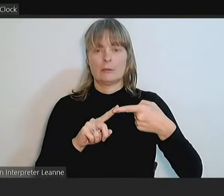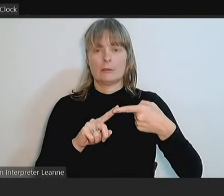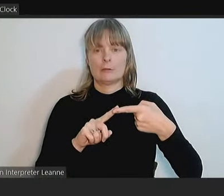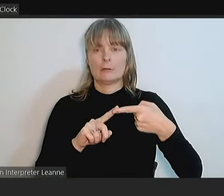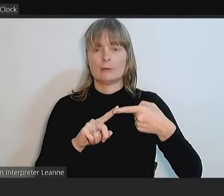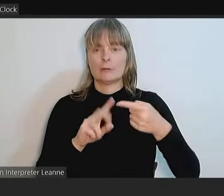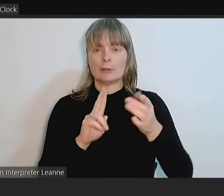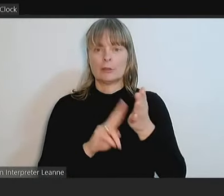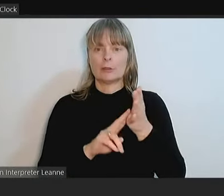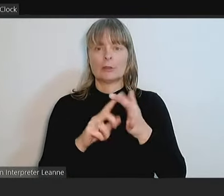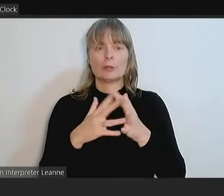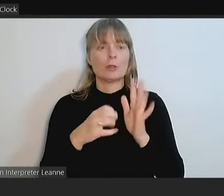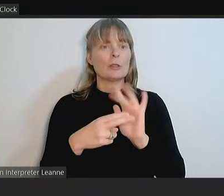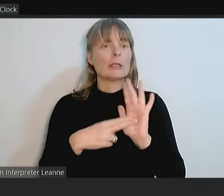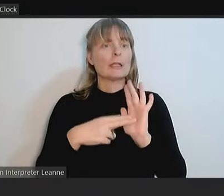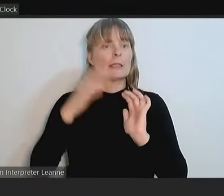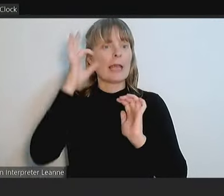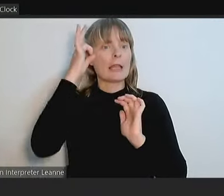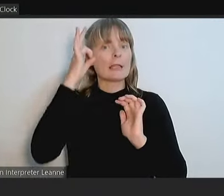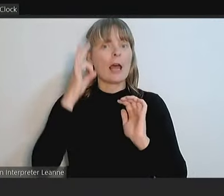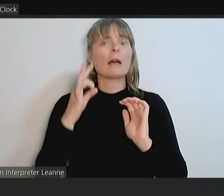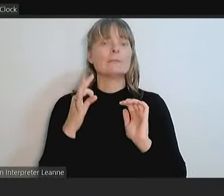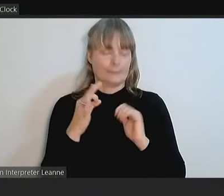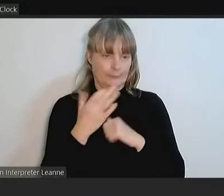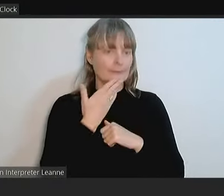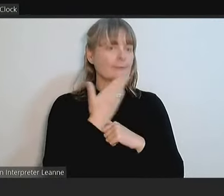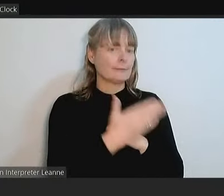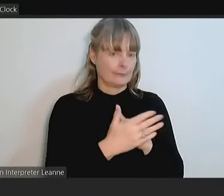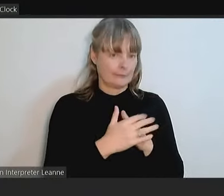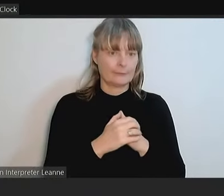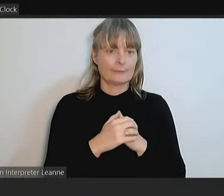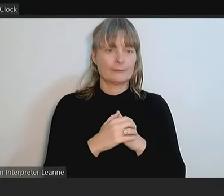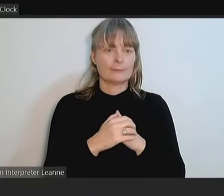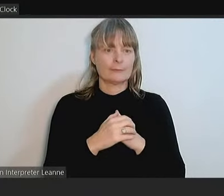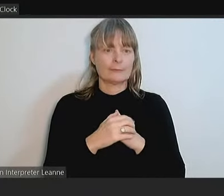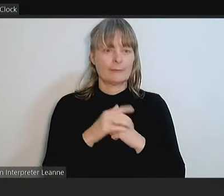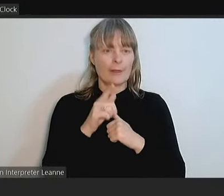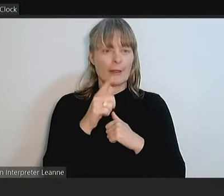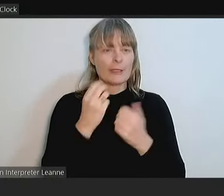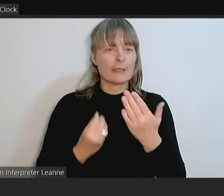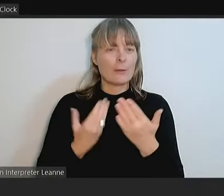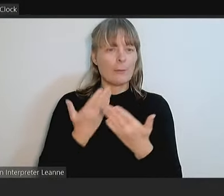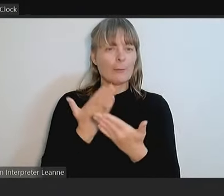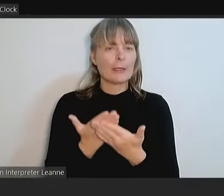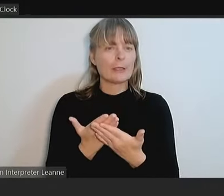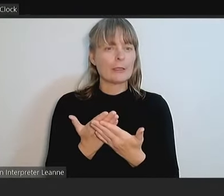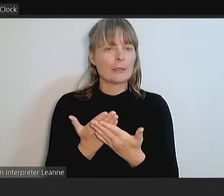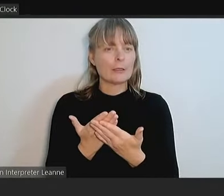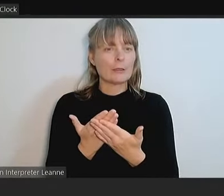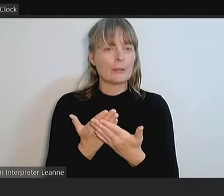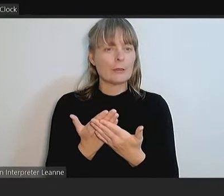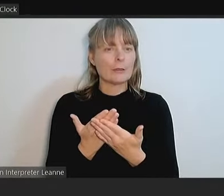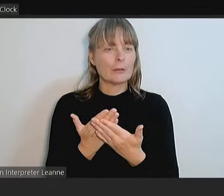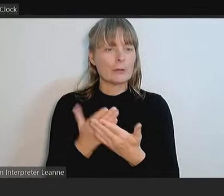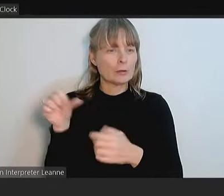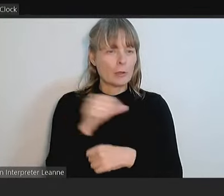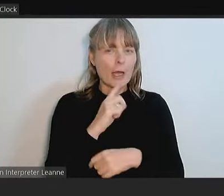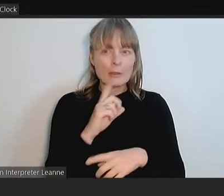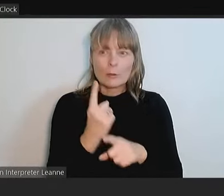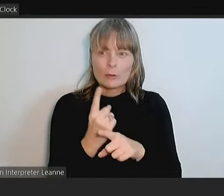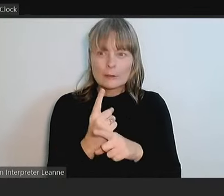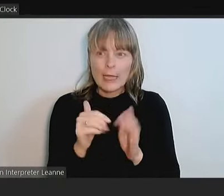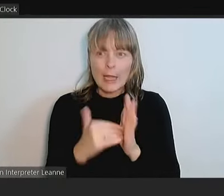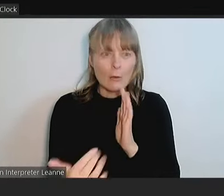and Newton. Yes, thank you, Mayor. And I believe there's a submitter to this petition. So should they speak before or after?